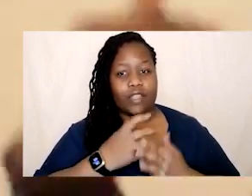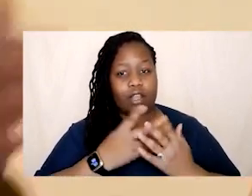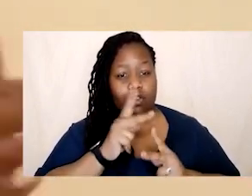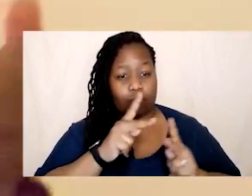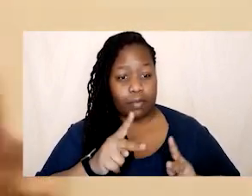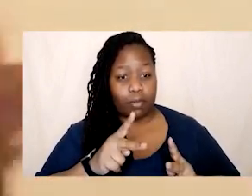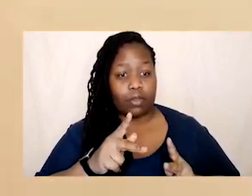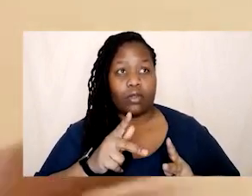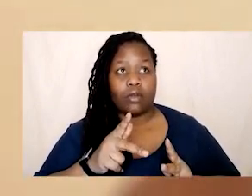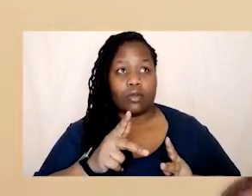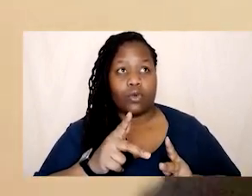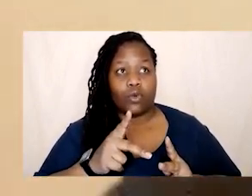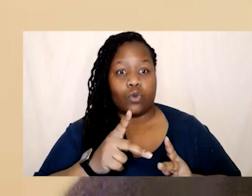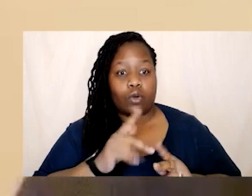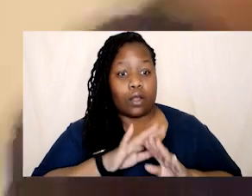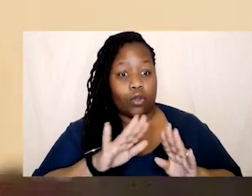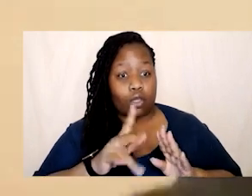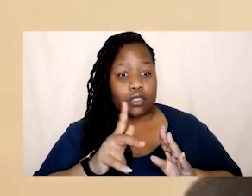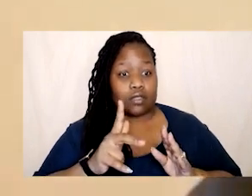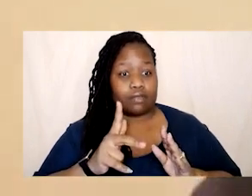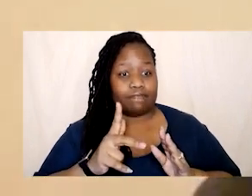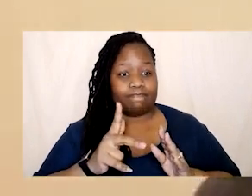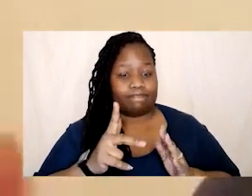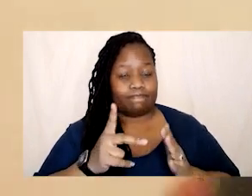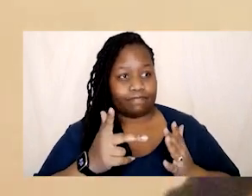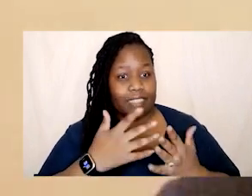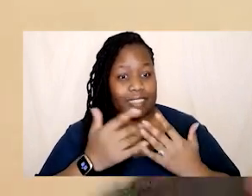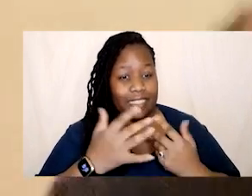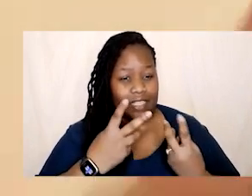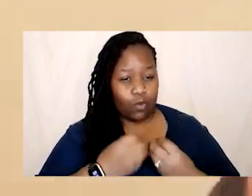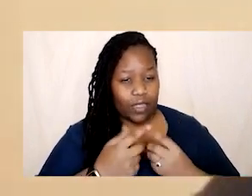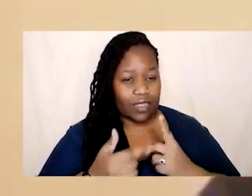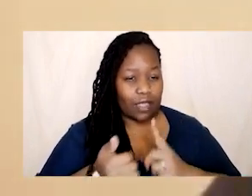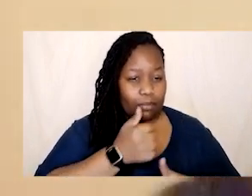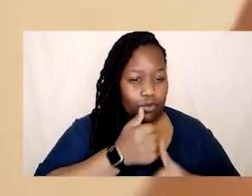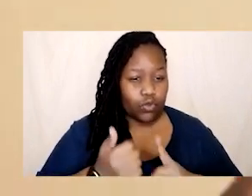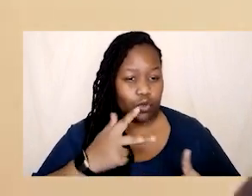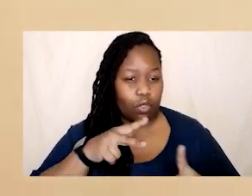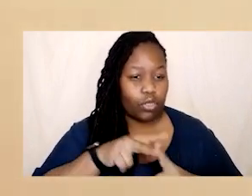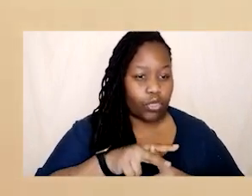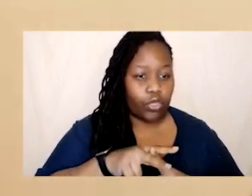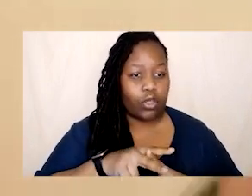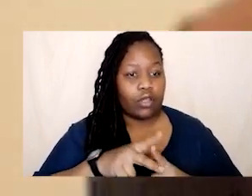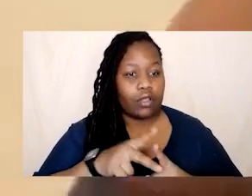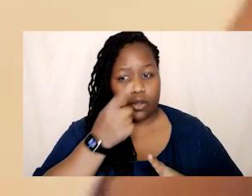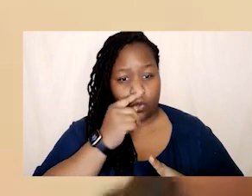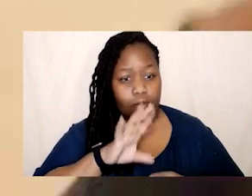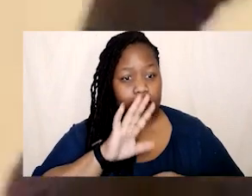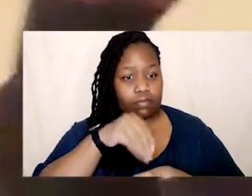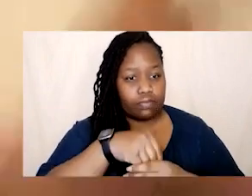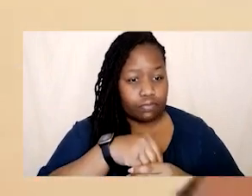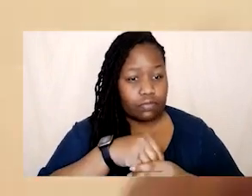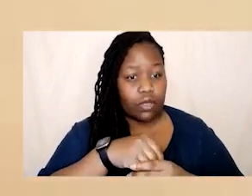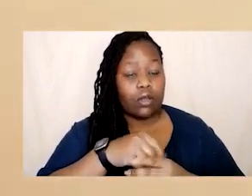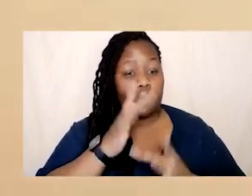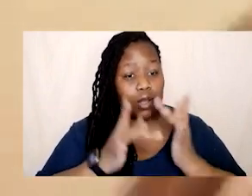that could be allies online so i would love to see people volunteering to be moderating your comment sections um so